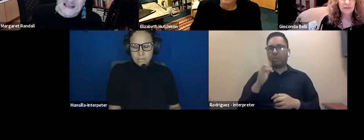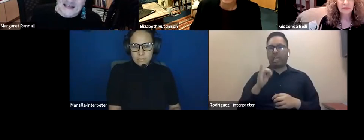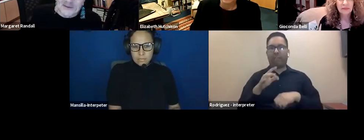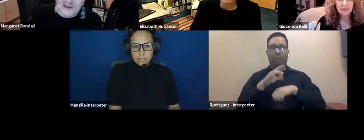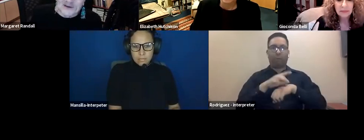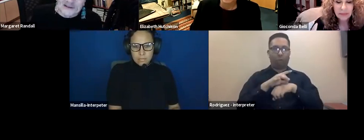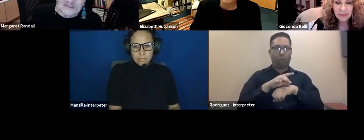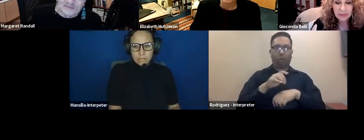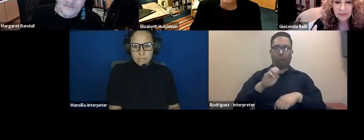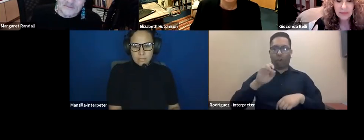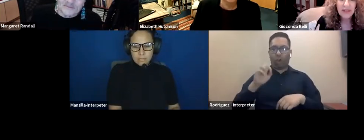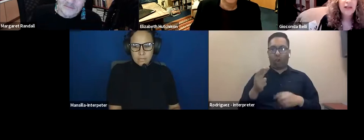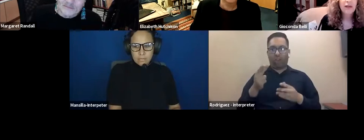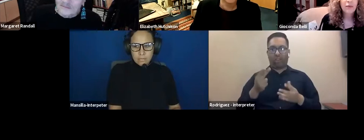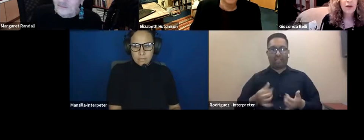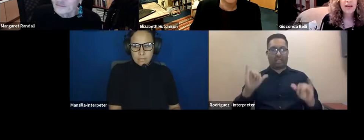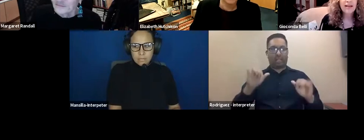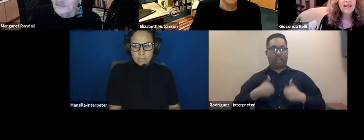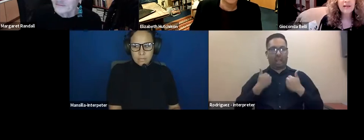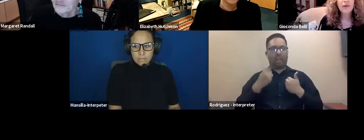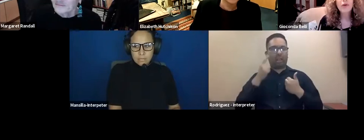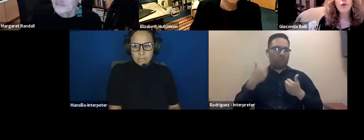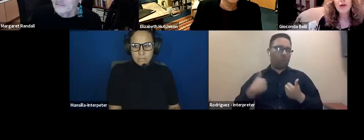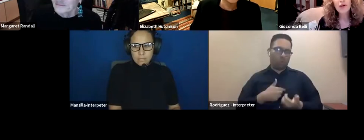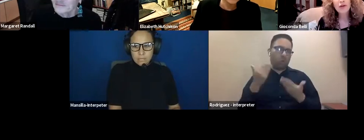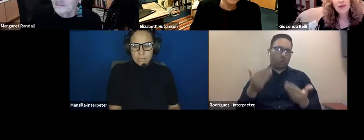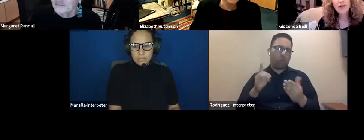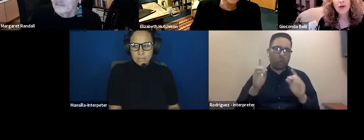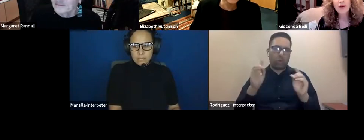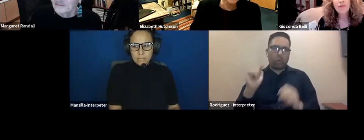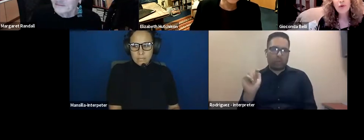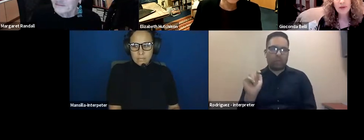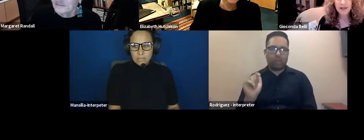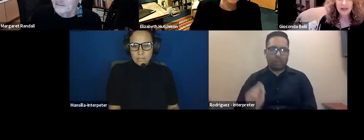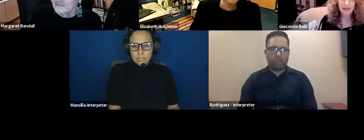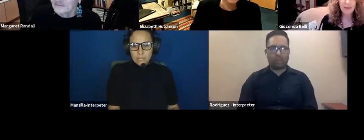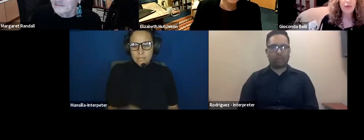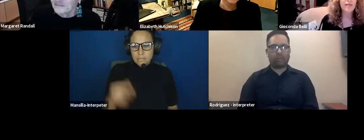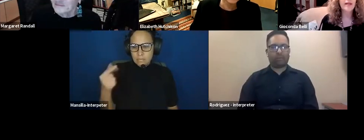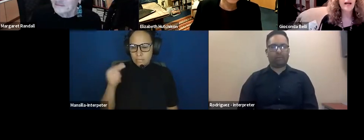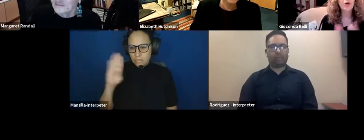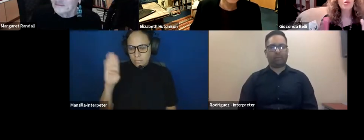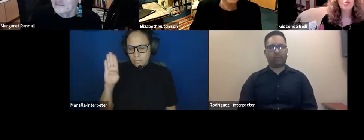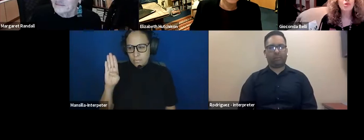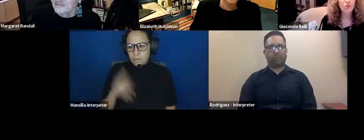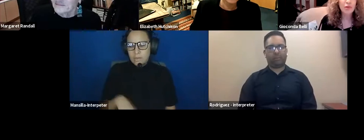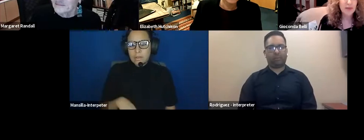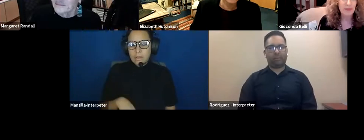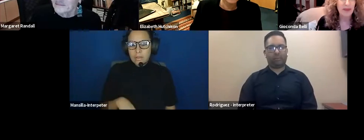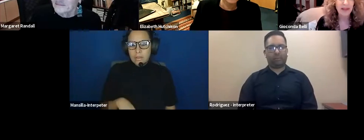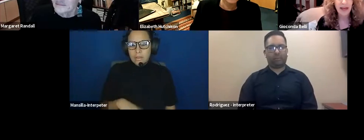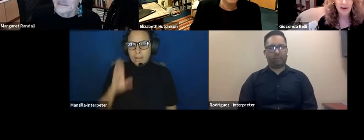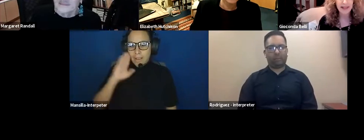exists, I think we'll do it. Well, think, you know, we are coming to a moment, well, hello to